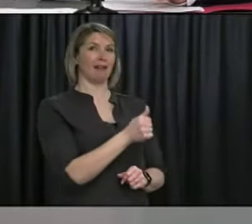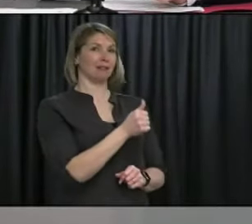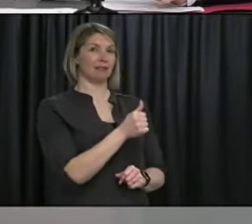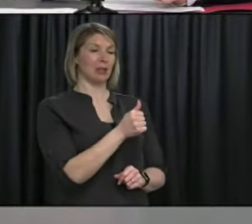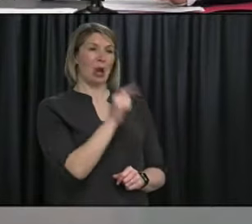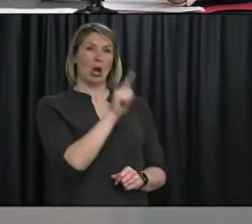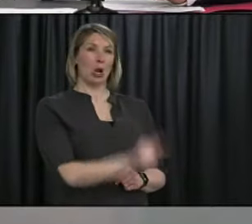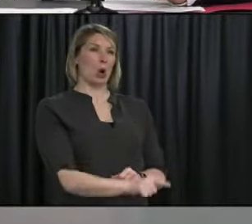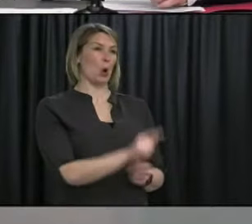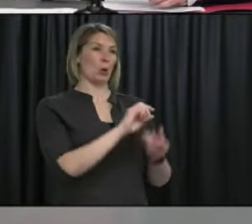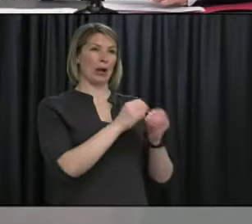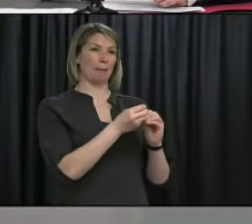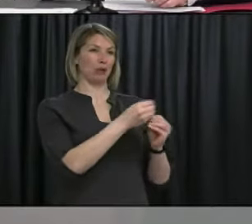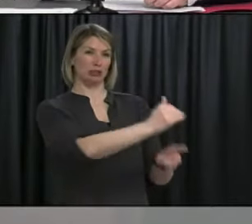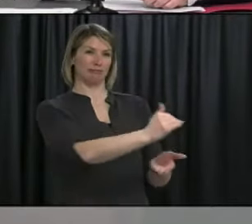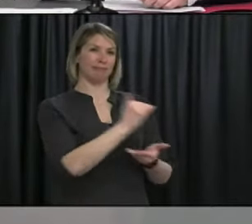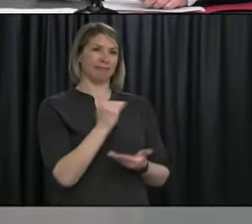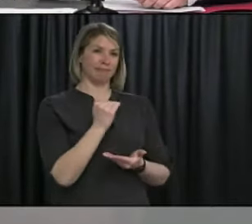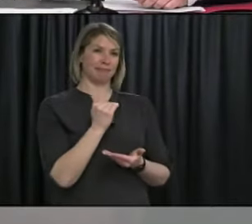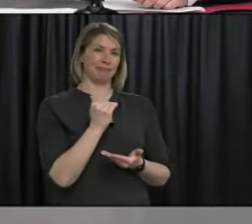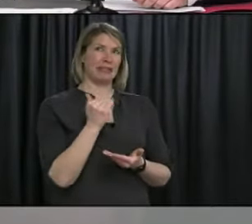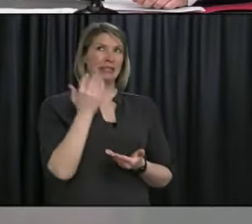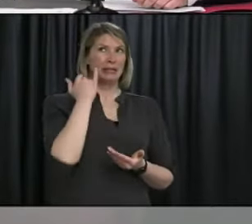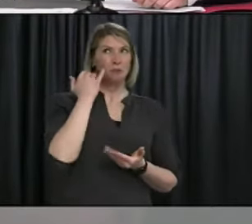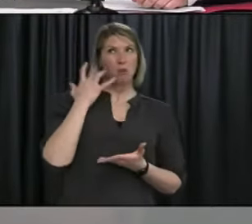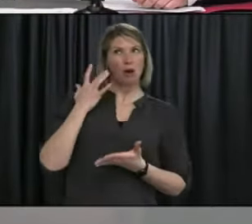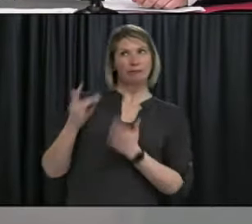can get with the, you can deliver the technical details.